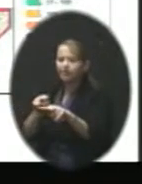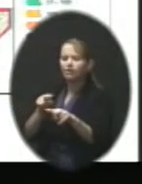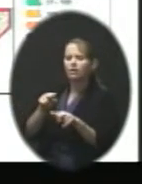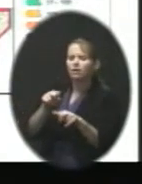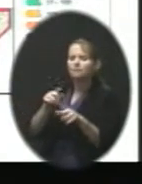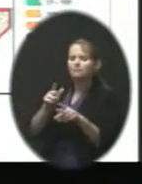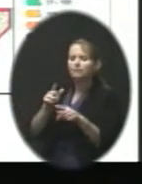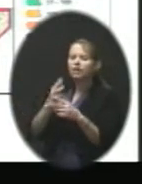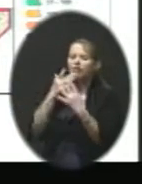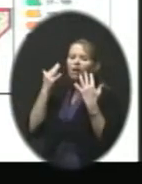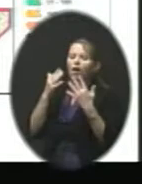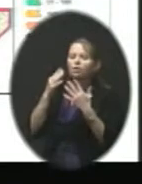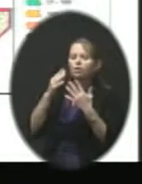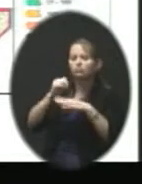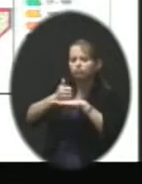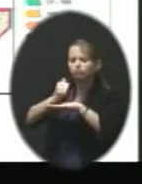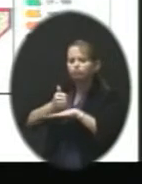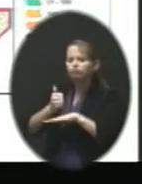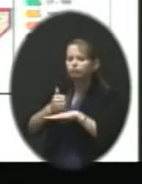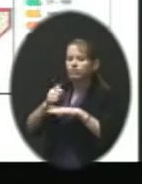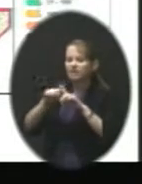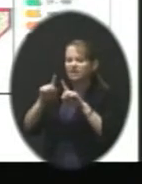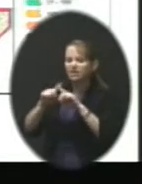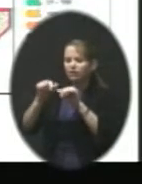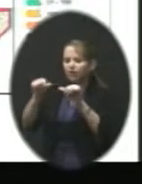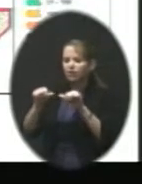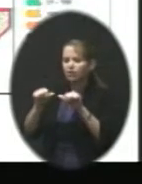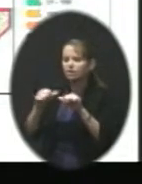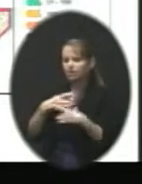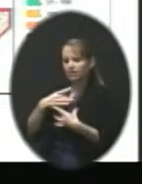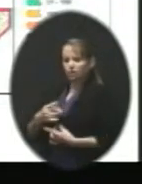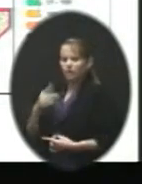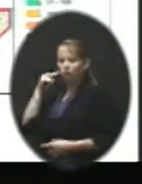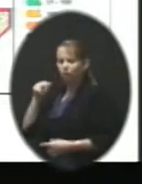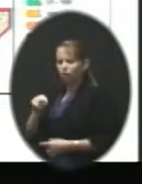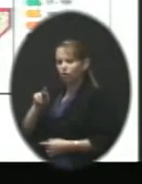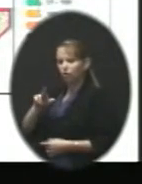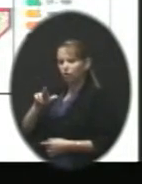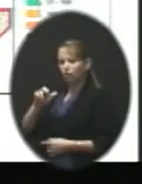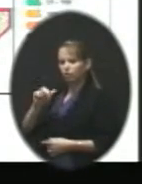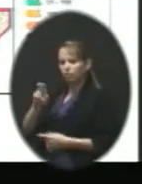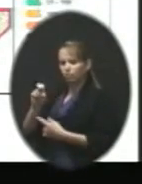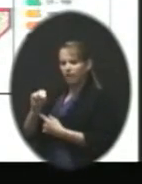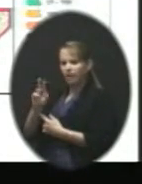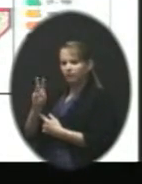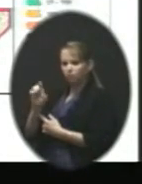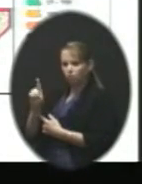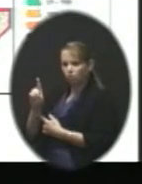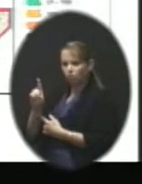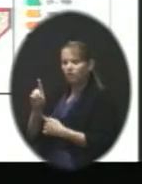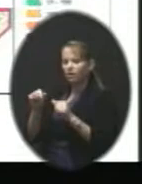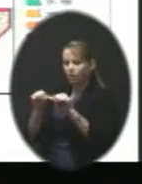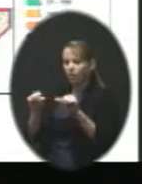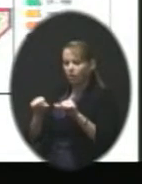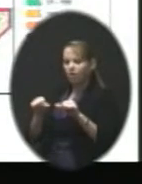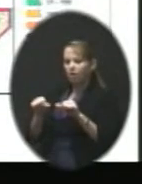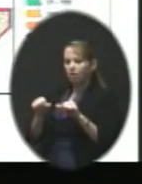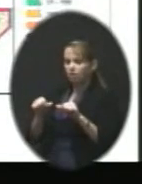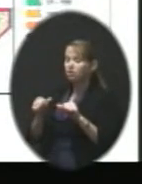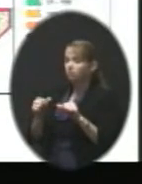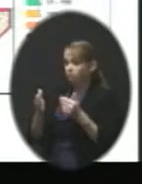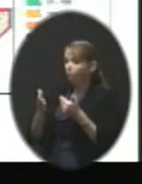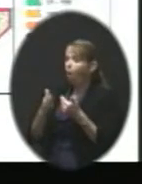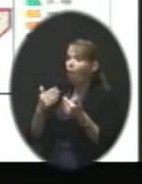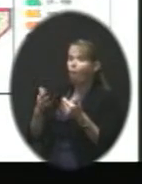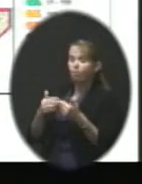different areas. I think interesting to note, look around the Ravenwood area, just as an example. Ravenwood area is about built out.